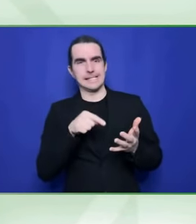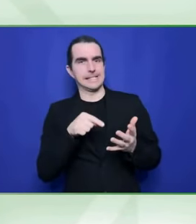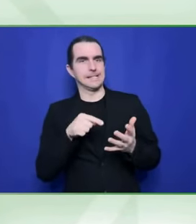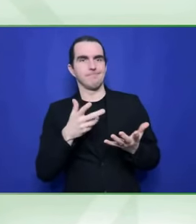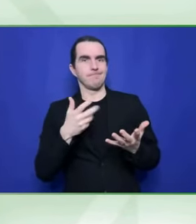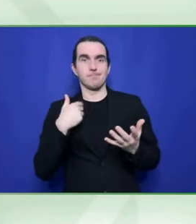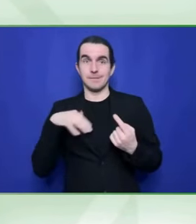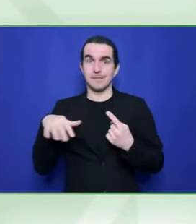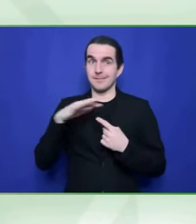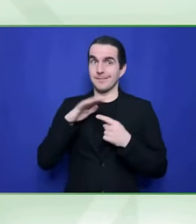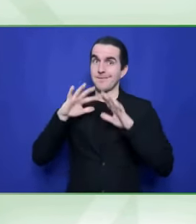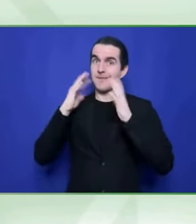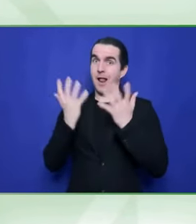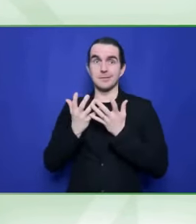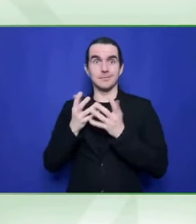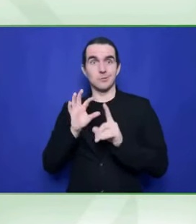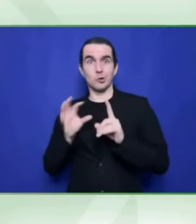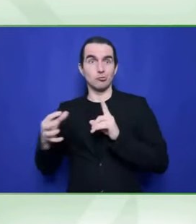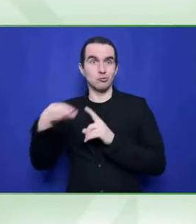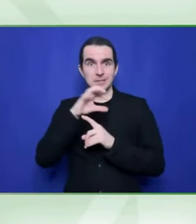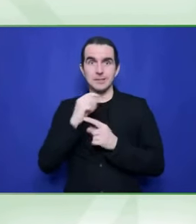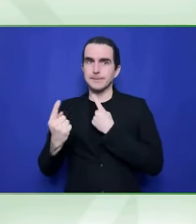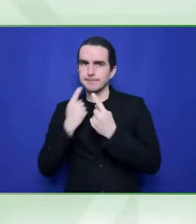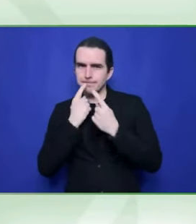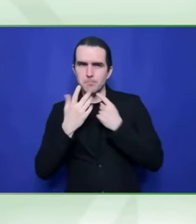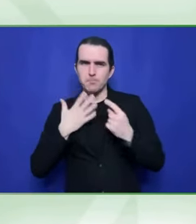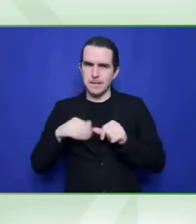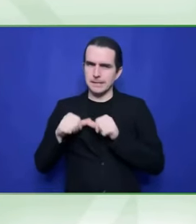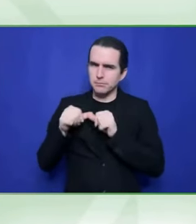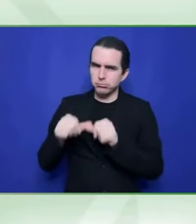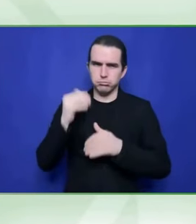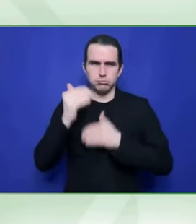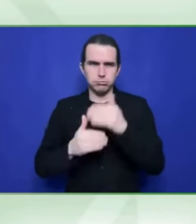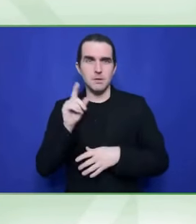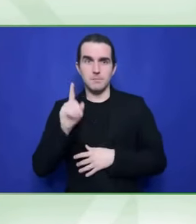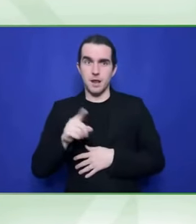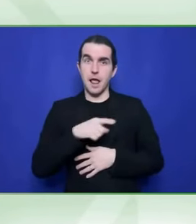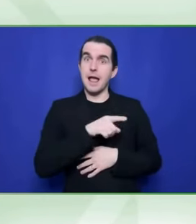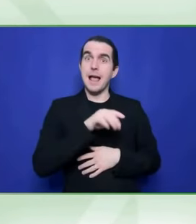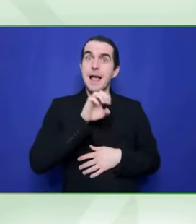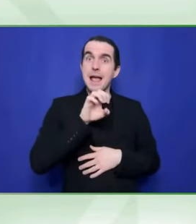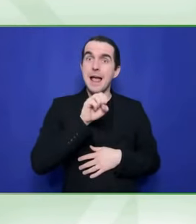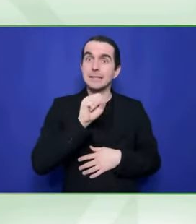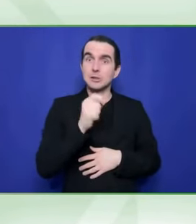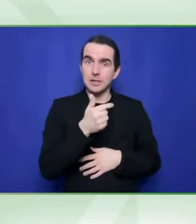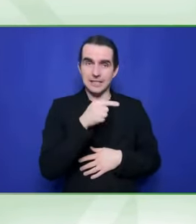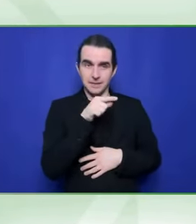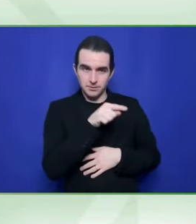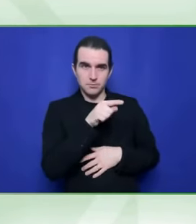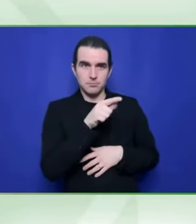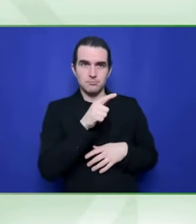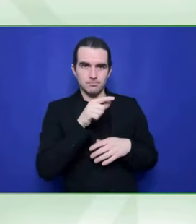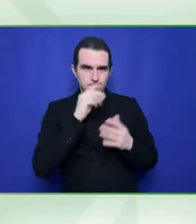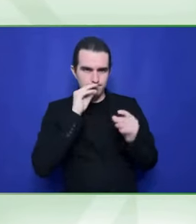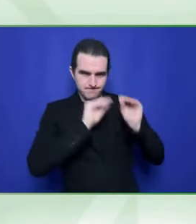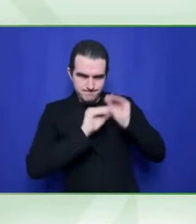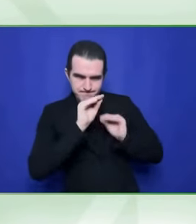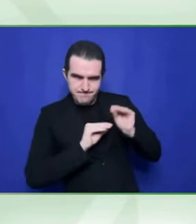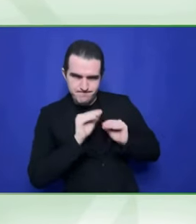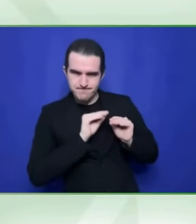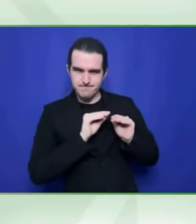and education around the world. So what do we need to do as a community to, to, to find our way into ESG?